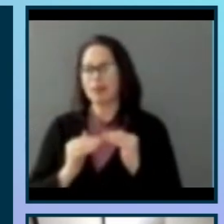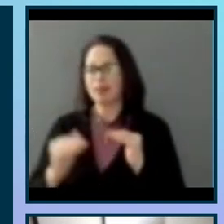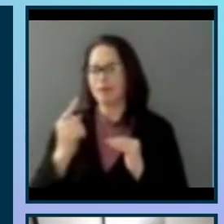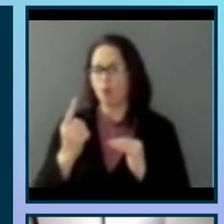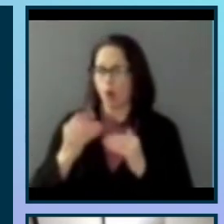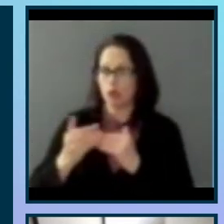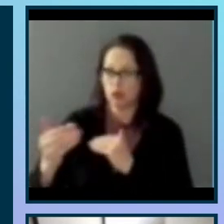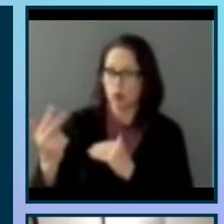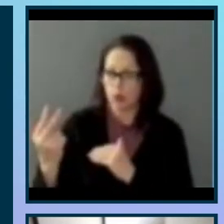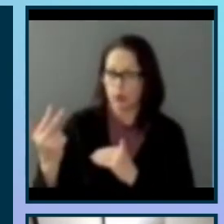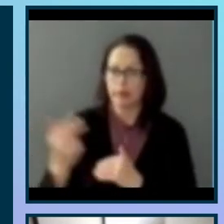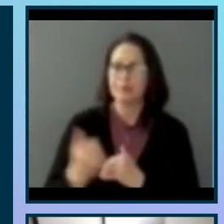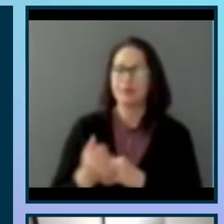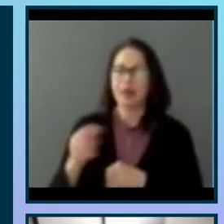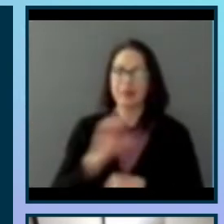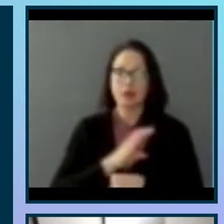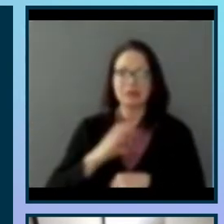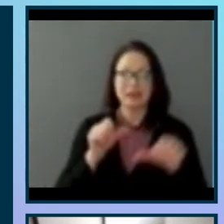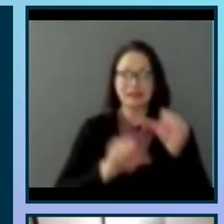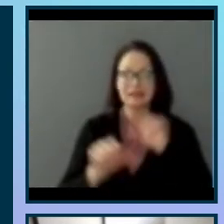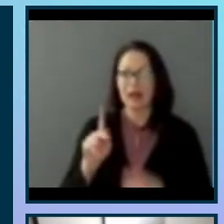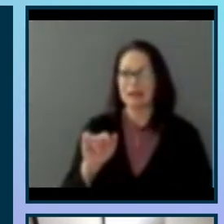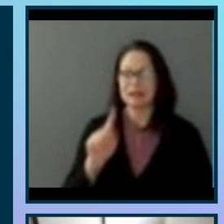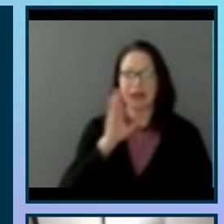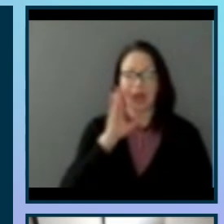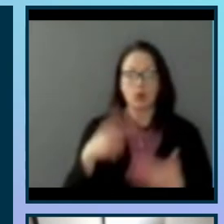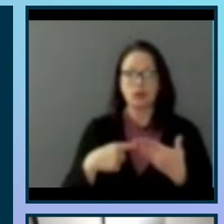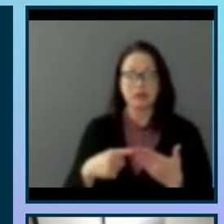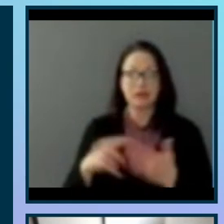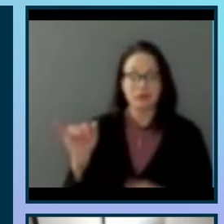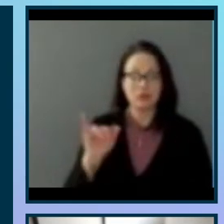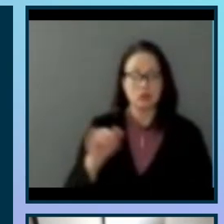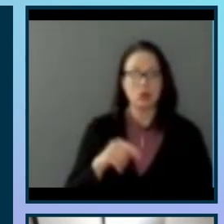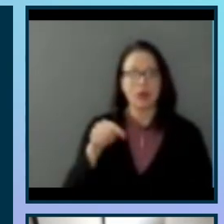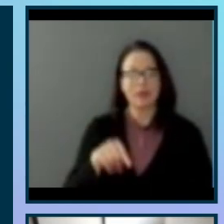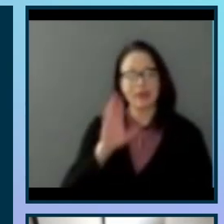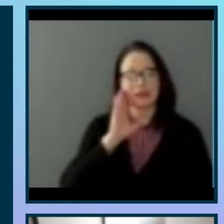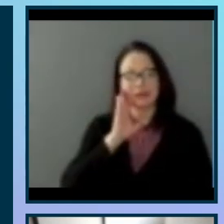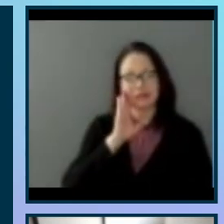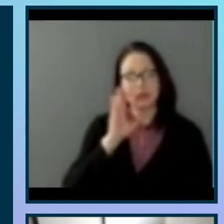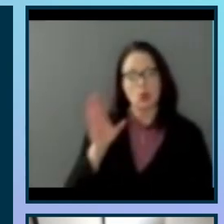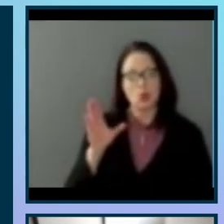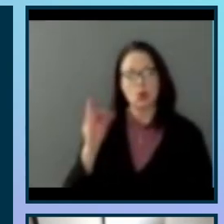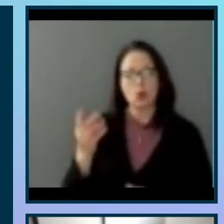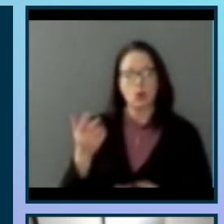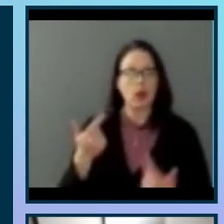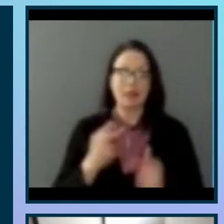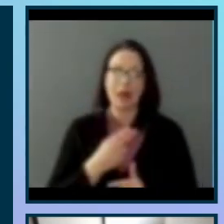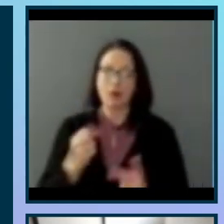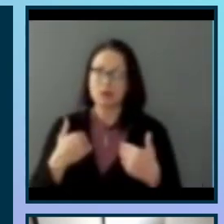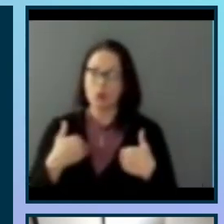citizen science kit that I'm going to talk about a little bit longer. This will lead us to have some soundscapes data,